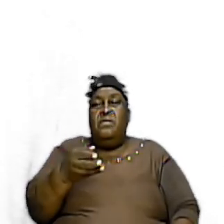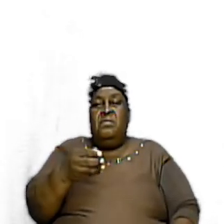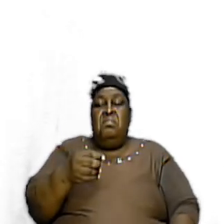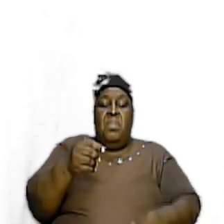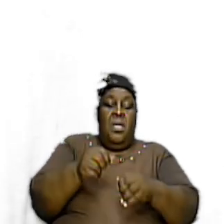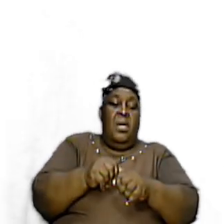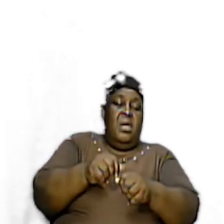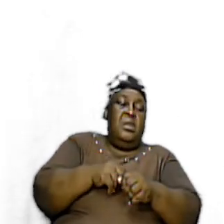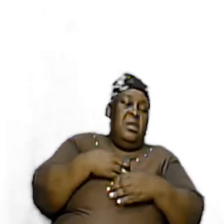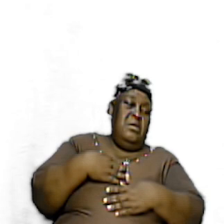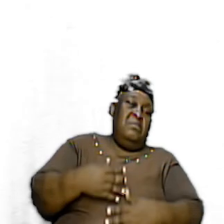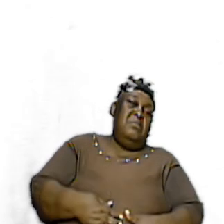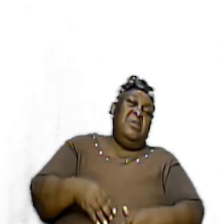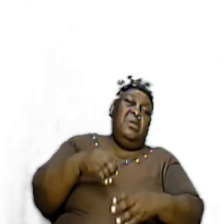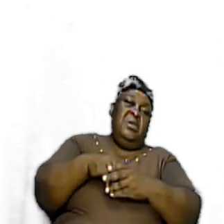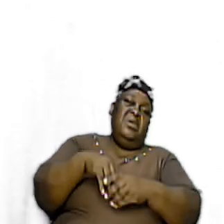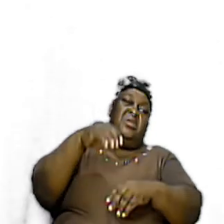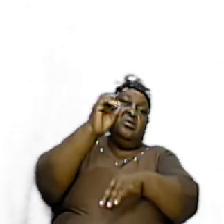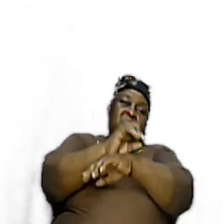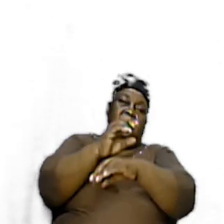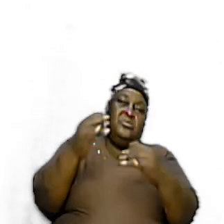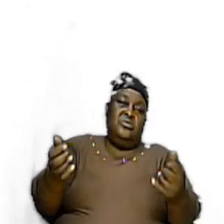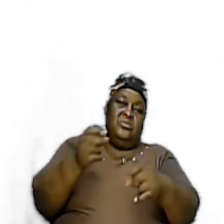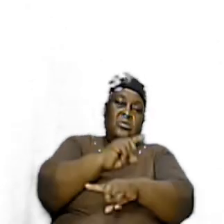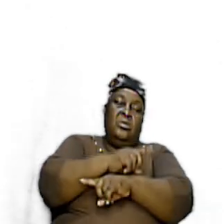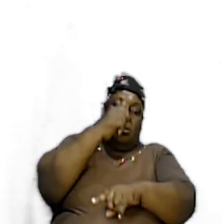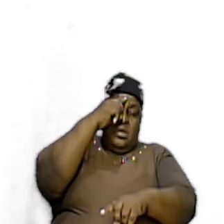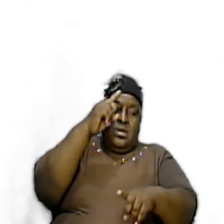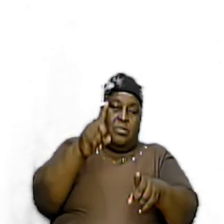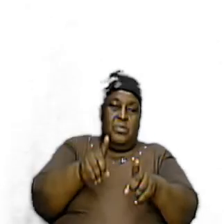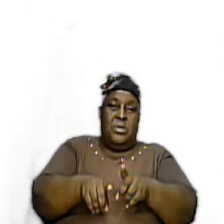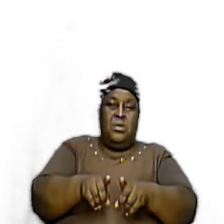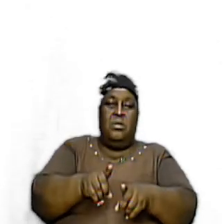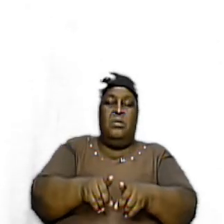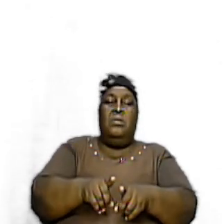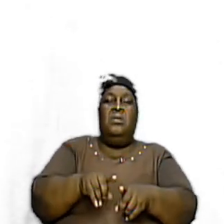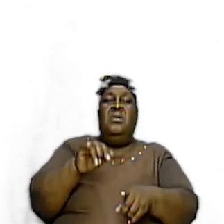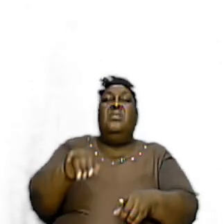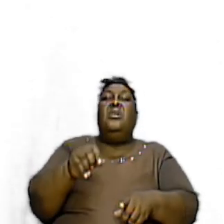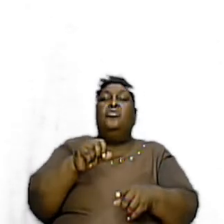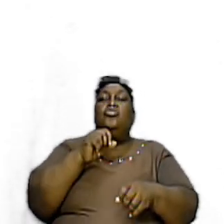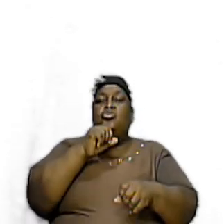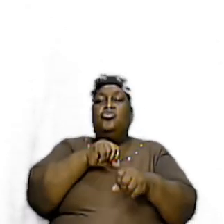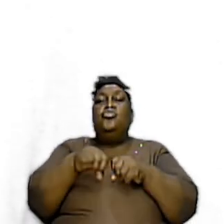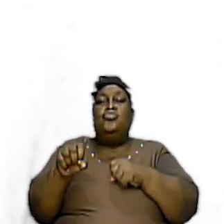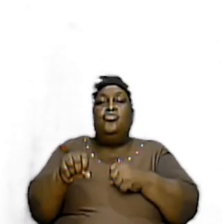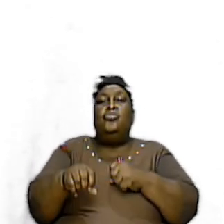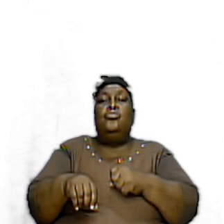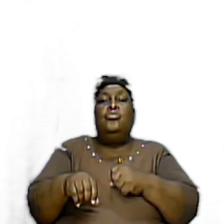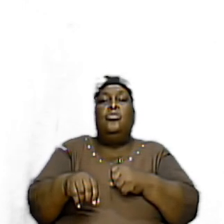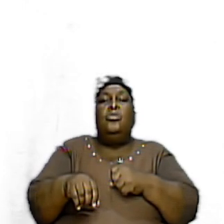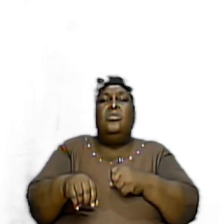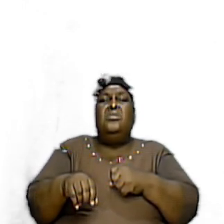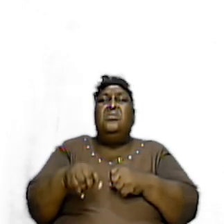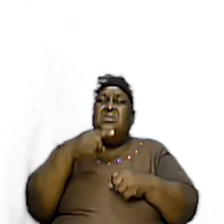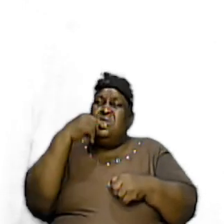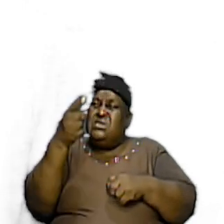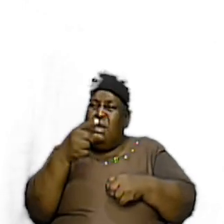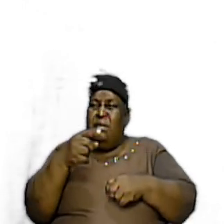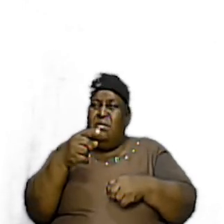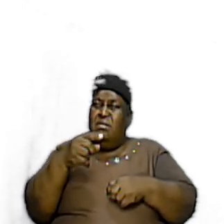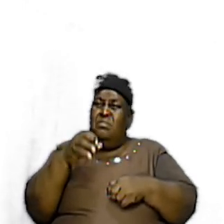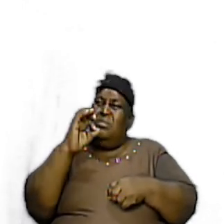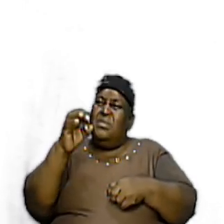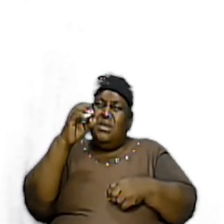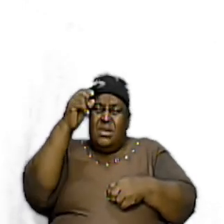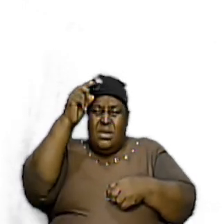even in the church today agrees that that was so but then you say but Pastor Daley fine